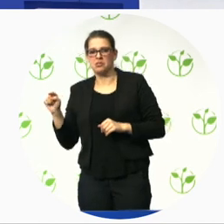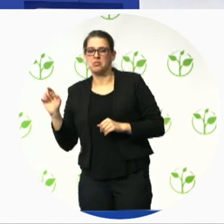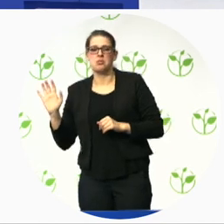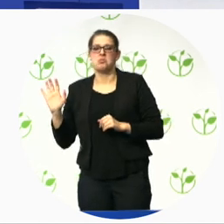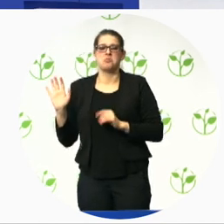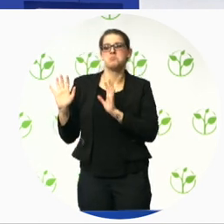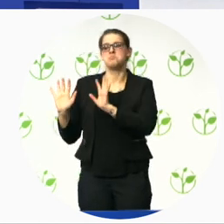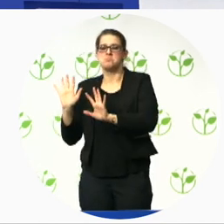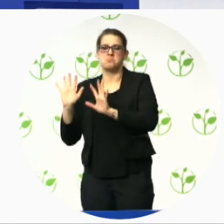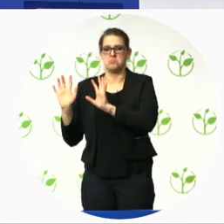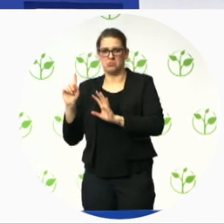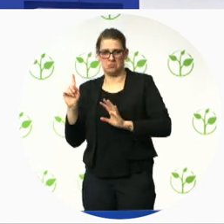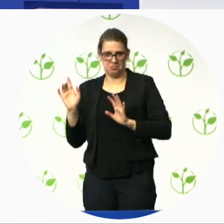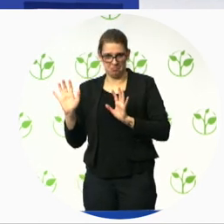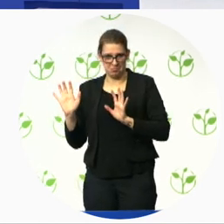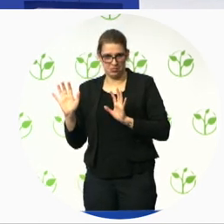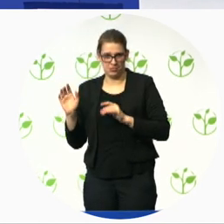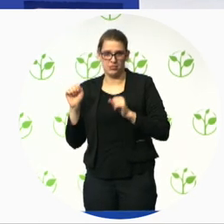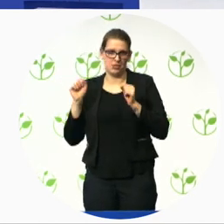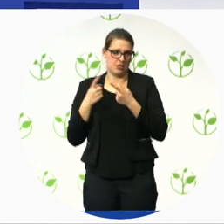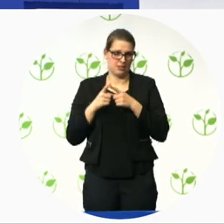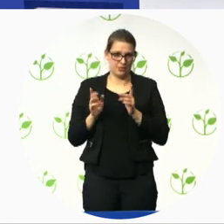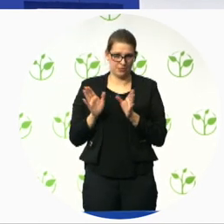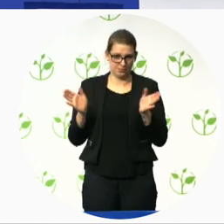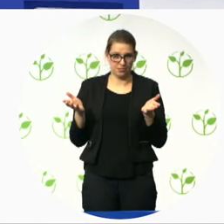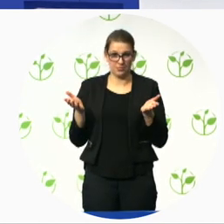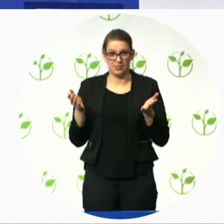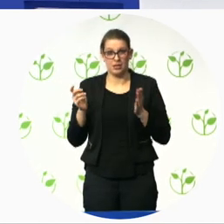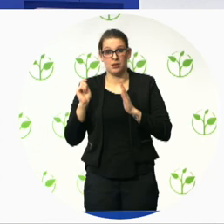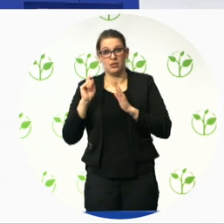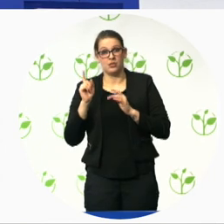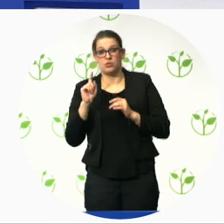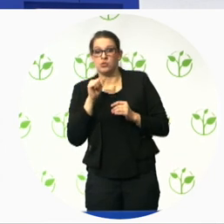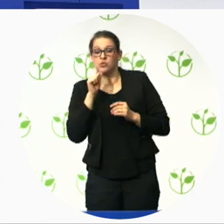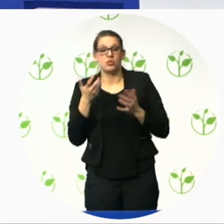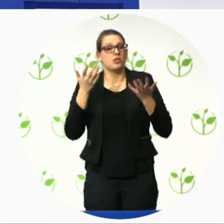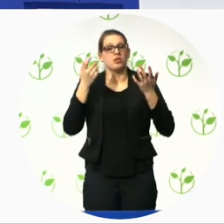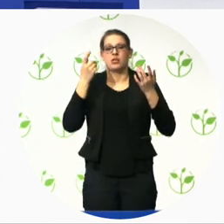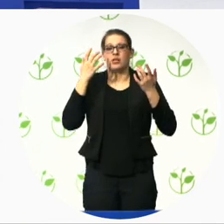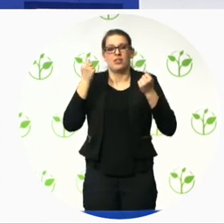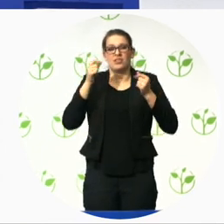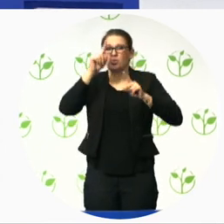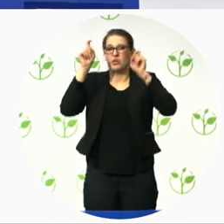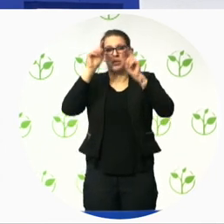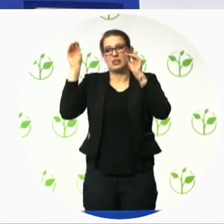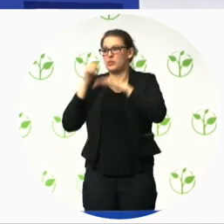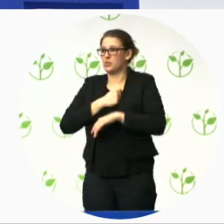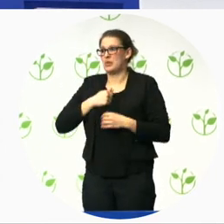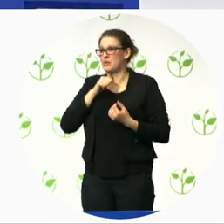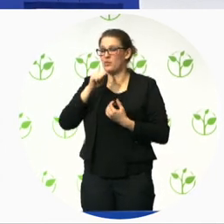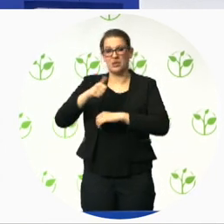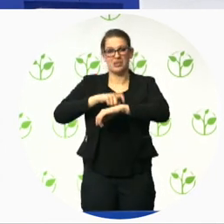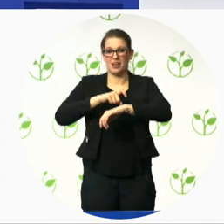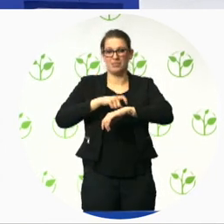in any case there is no more time for questions I would love to continue engaging with you I'm sure that the next panel is already waiting we